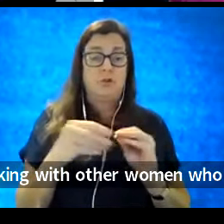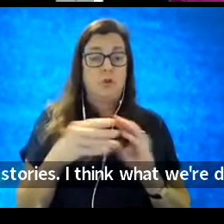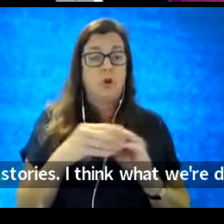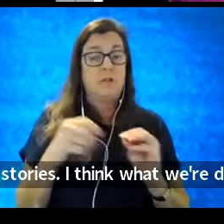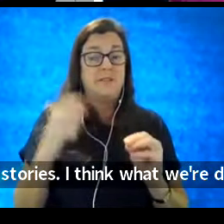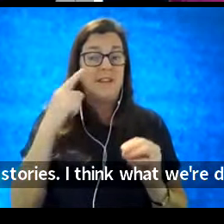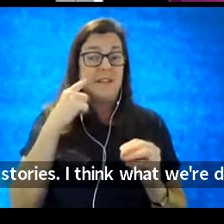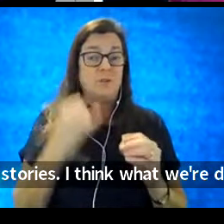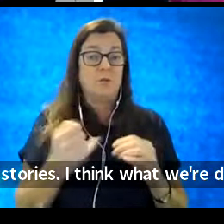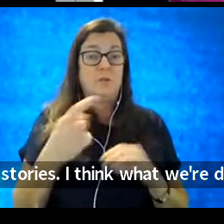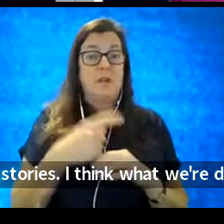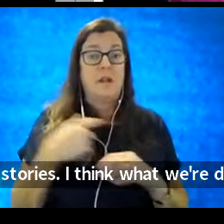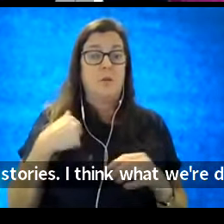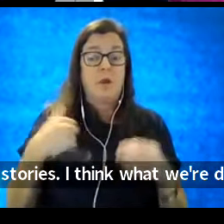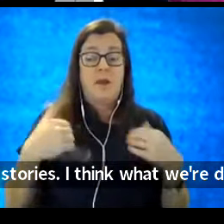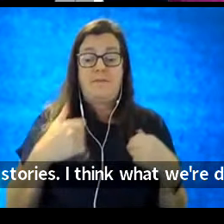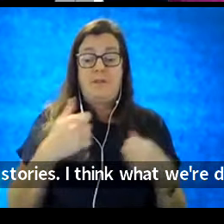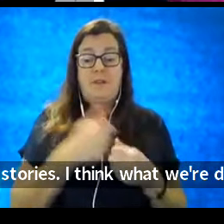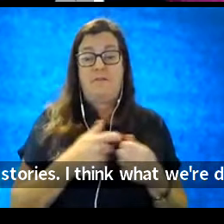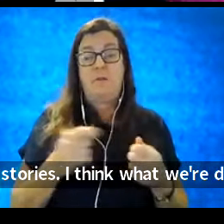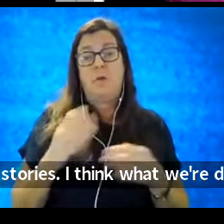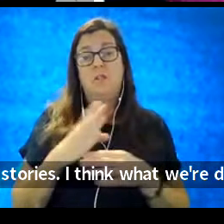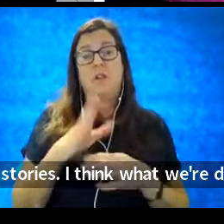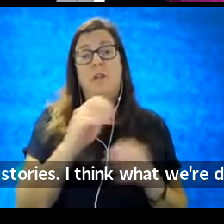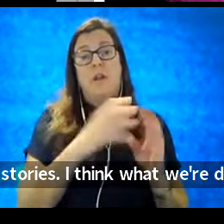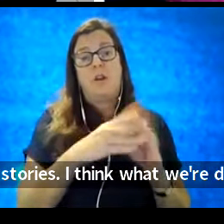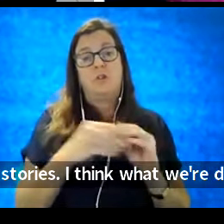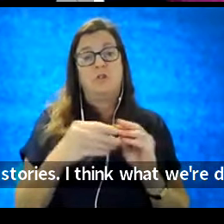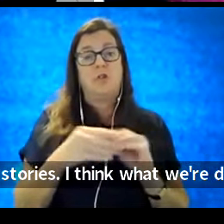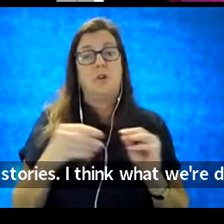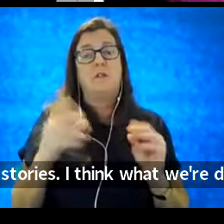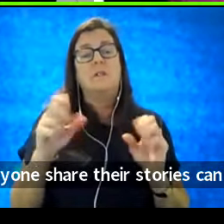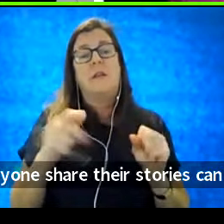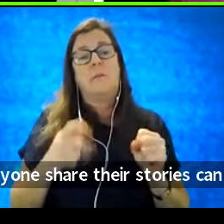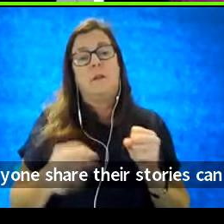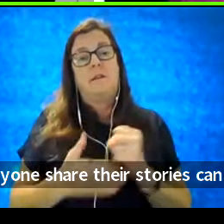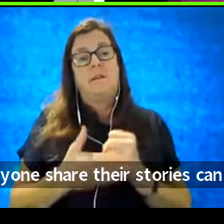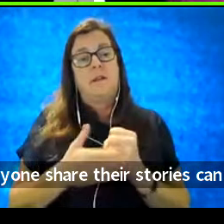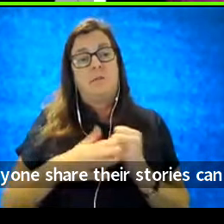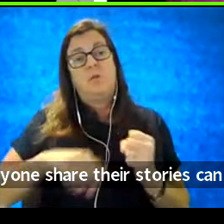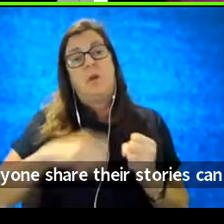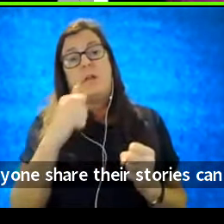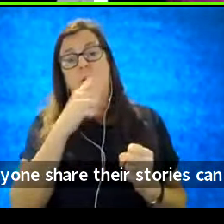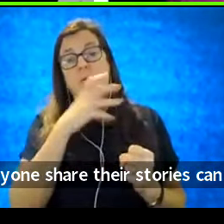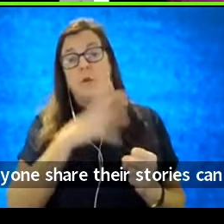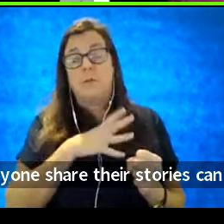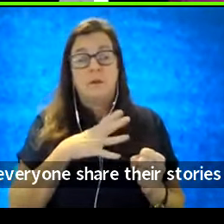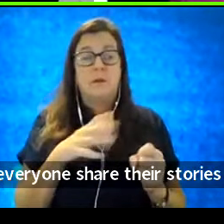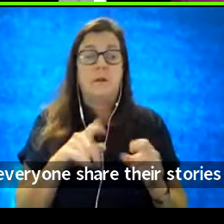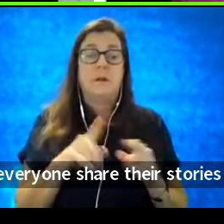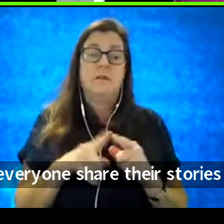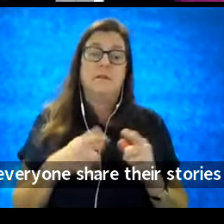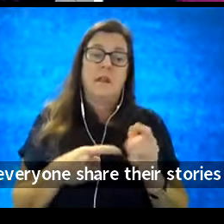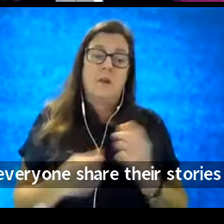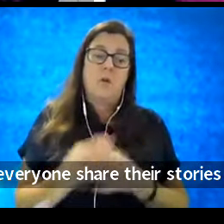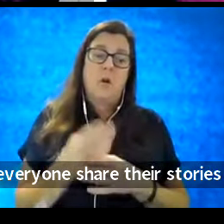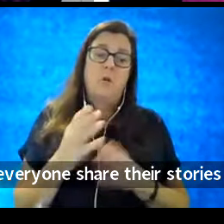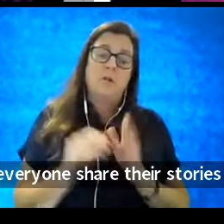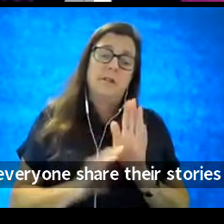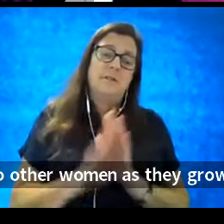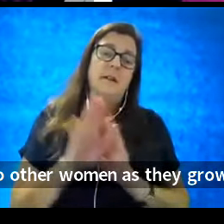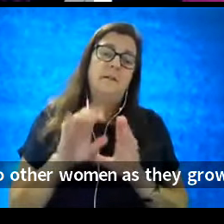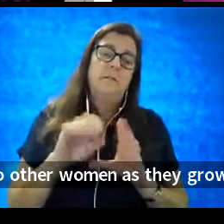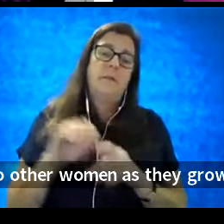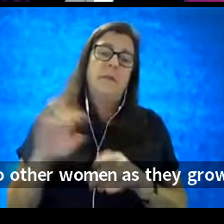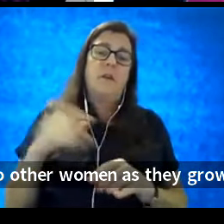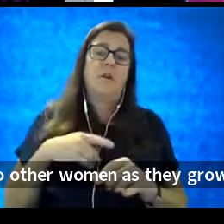here today, having everyone share their stories, can be of help to other women as they grow and develop in their